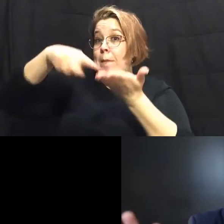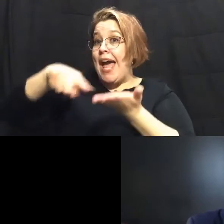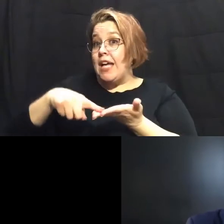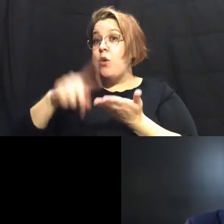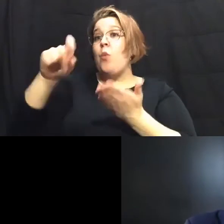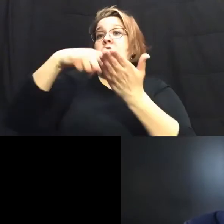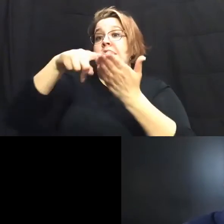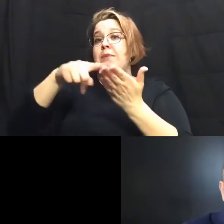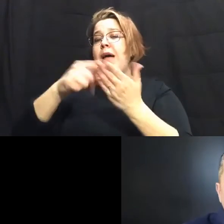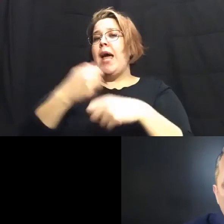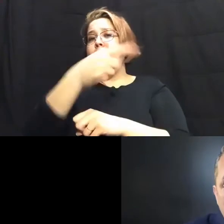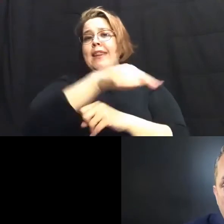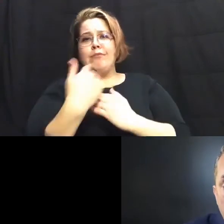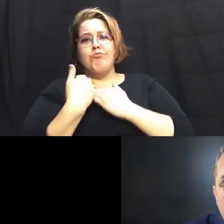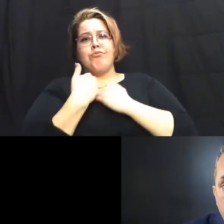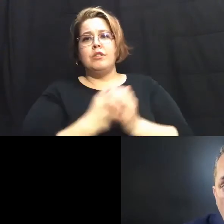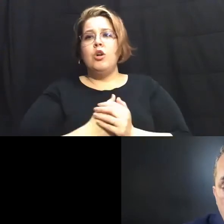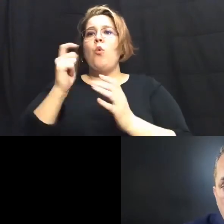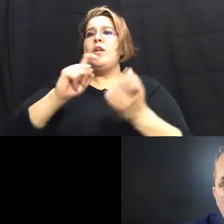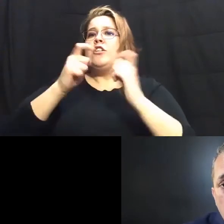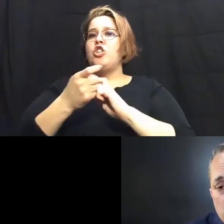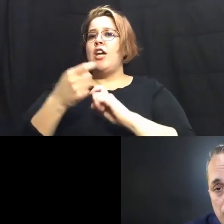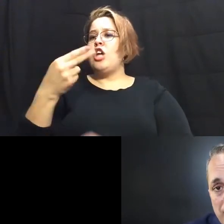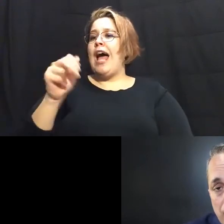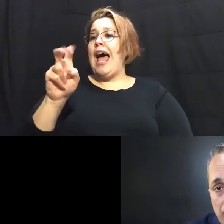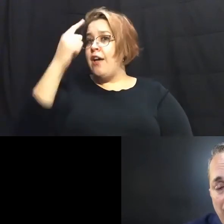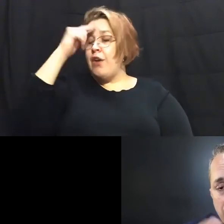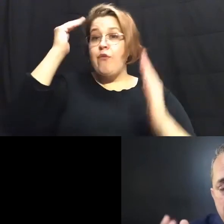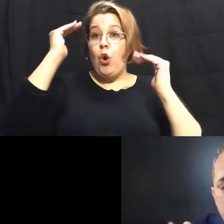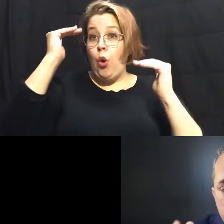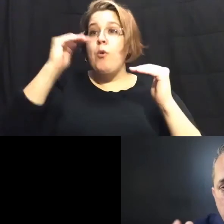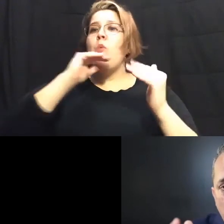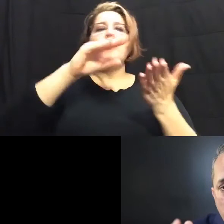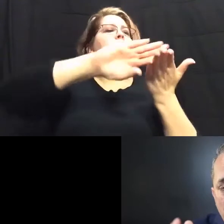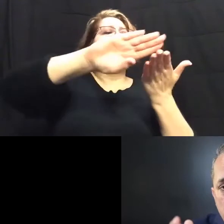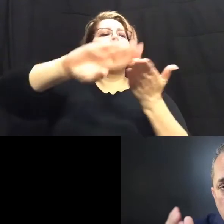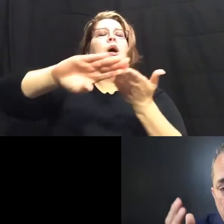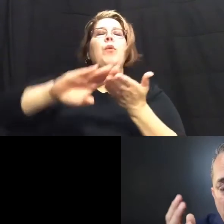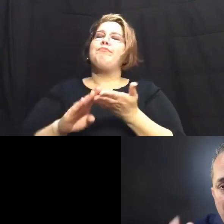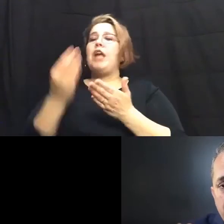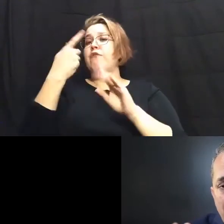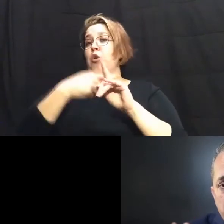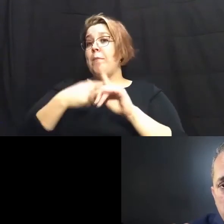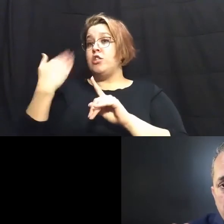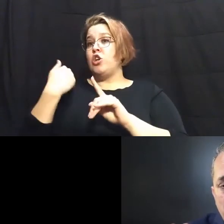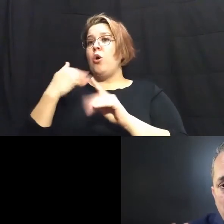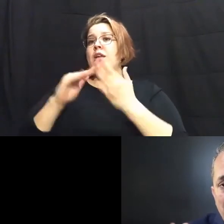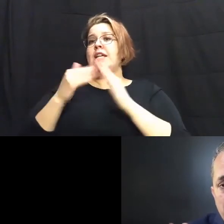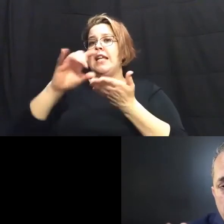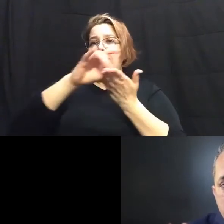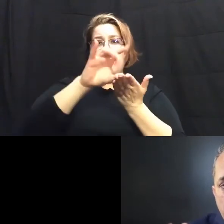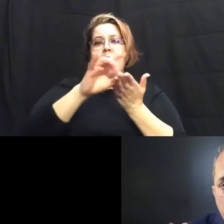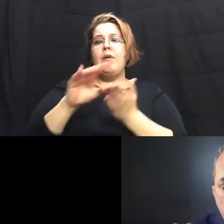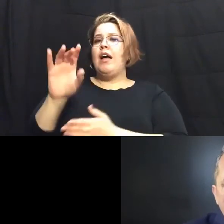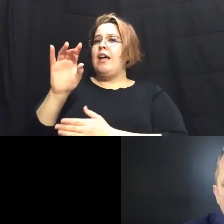it hold them accountable we need to revamp haven for hope we shouldn't be clearing out the city a couple of months ago cleared out 85 people from under i